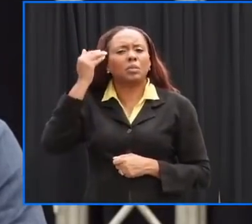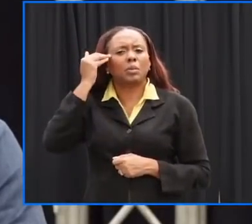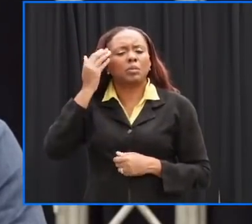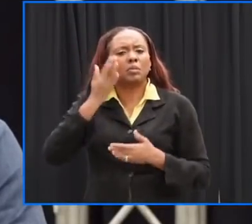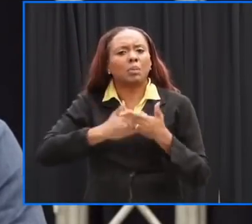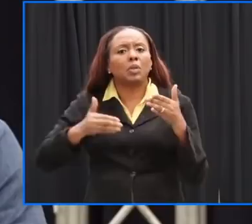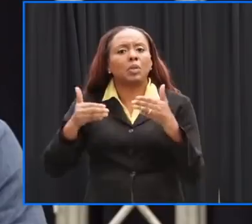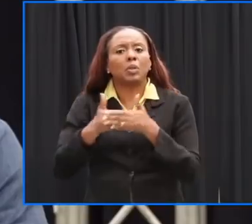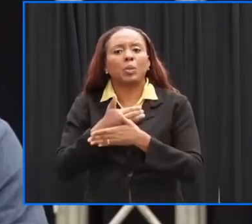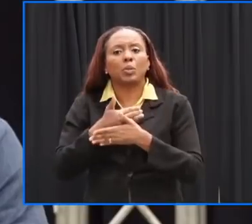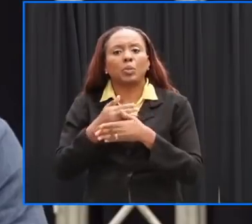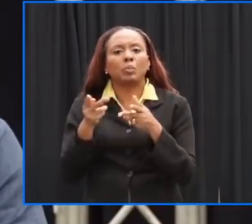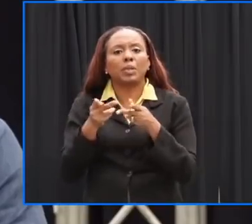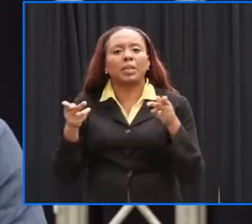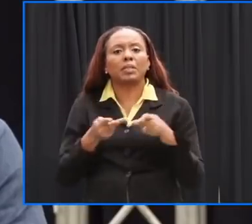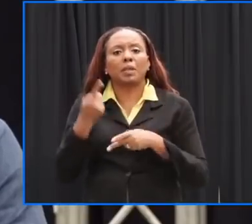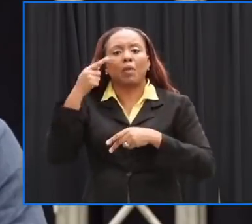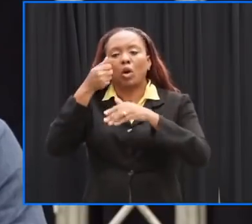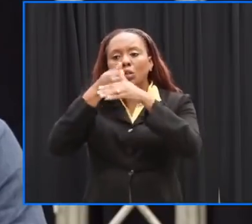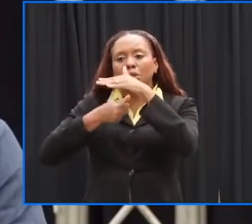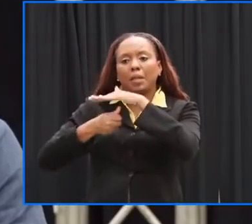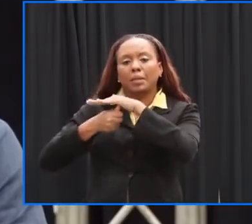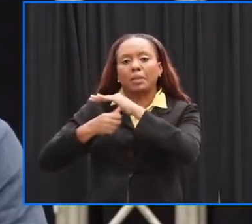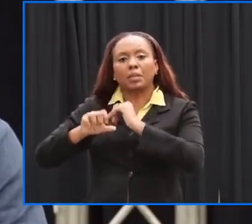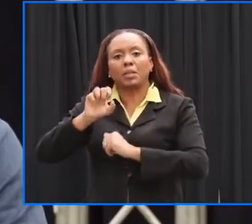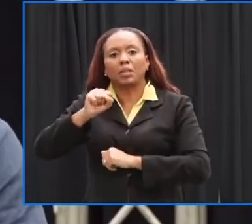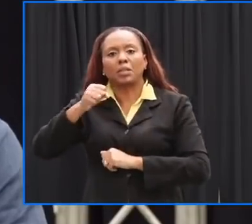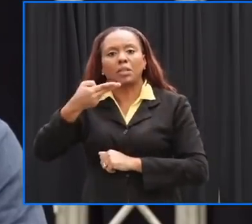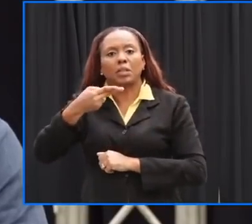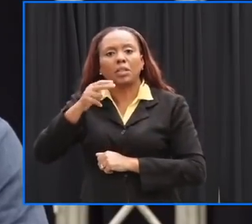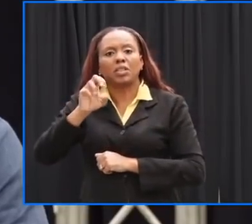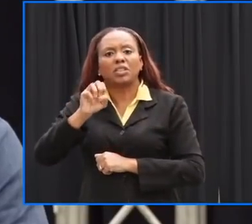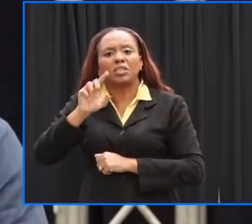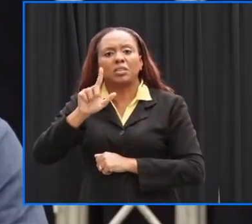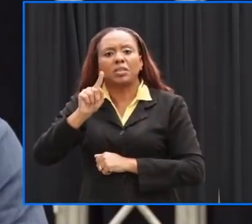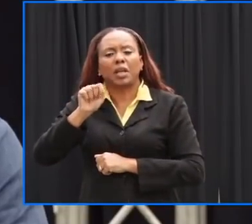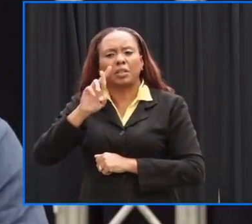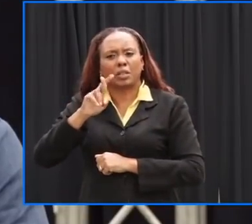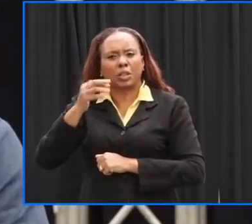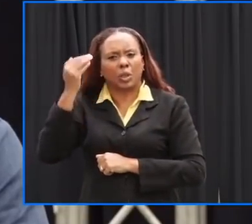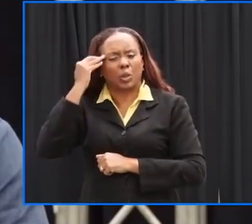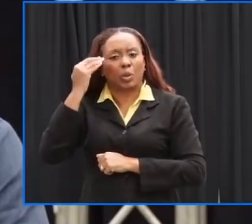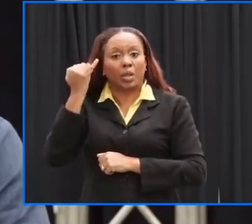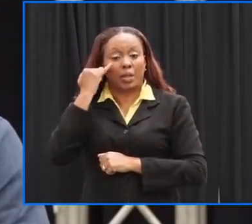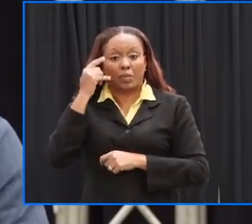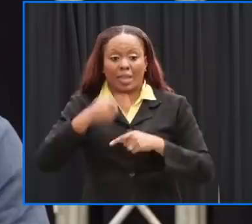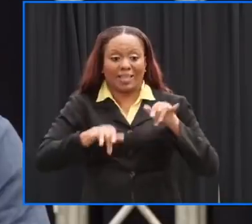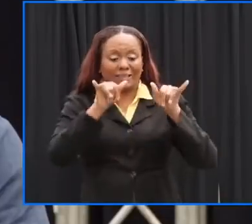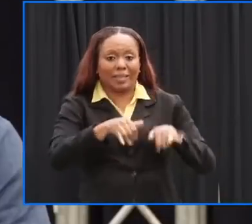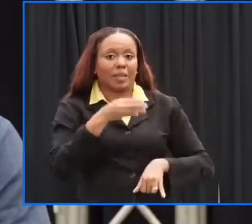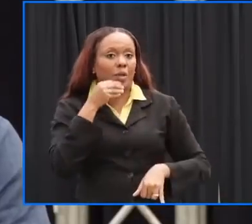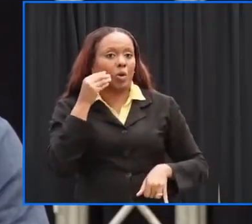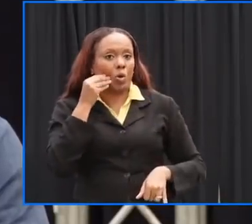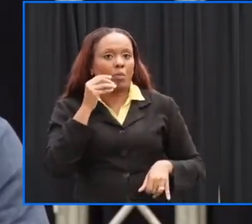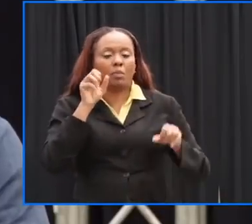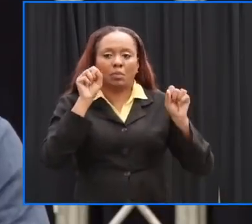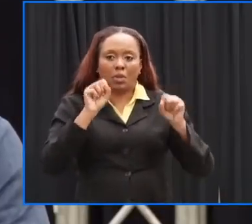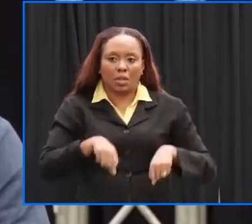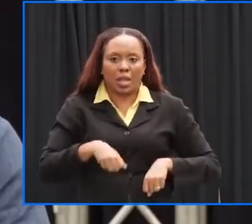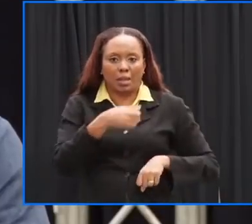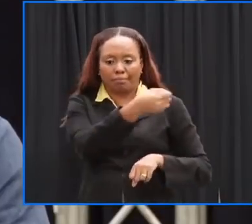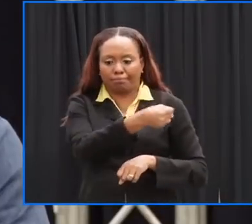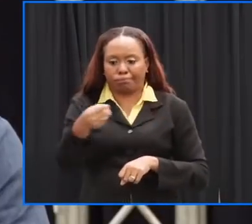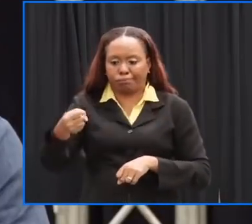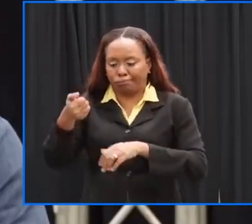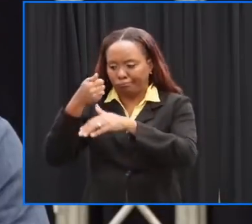some new shelters have come on board persons need to know where those shelters are and the prime minister probably will address a little bit